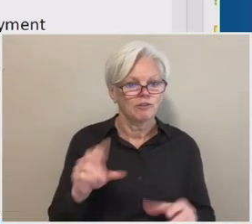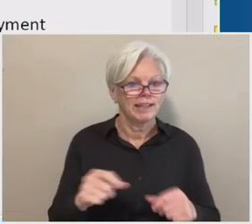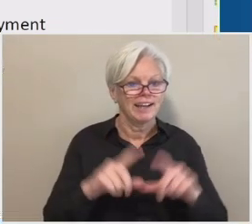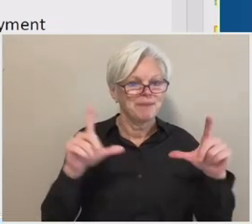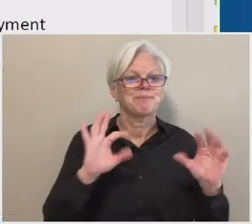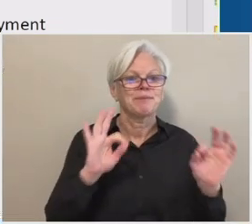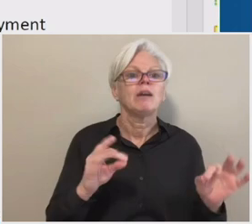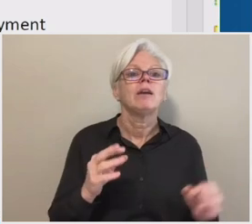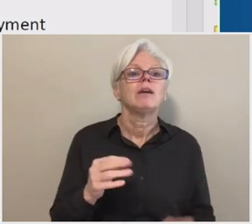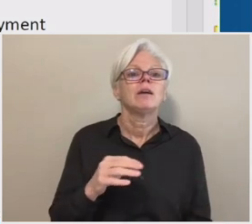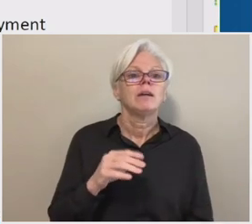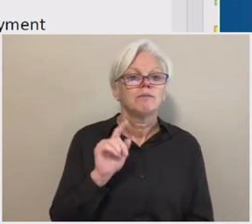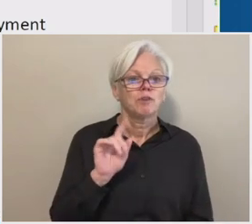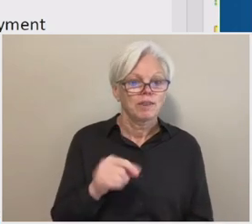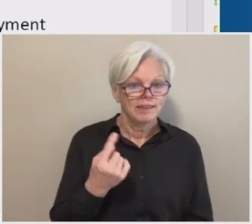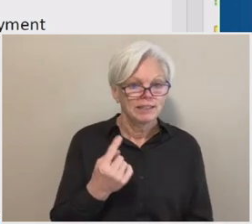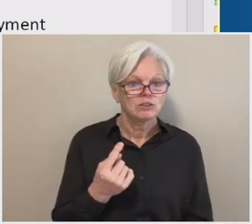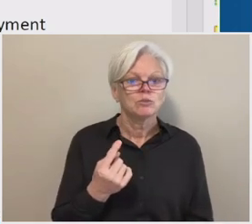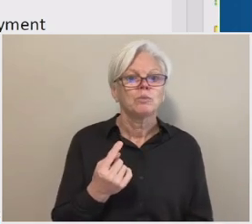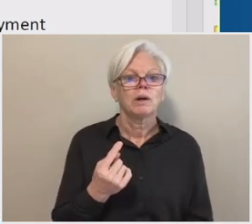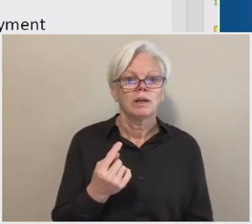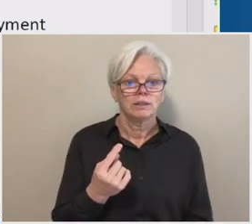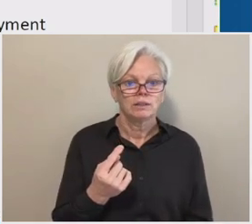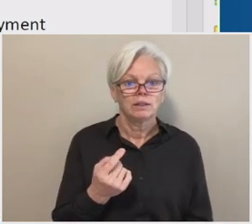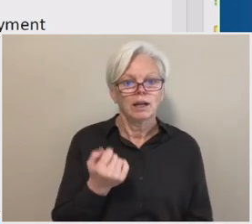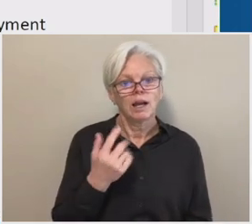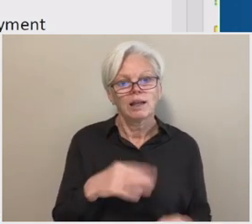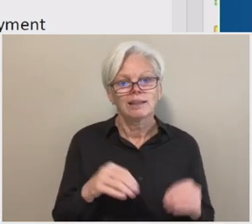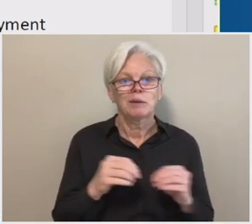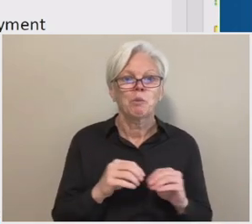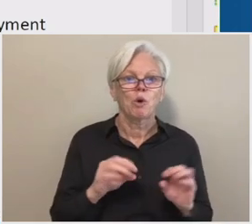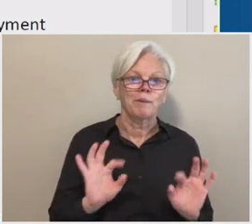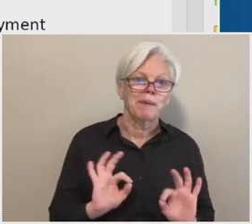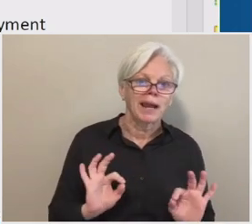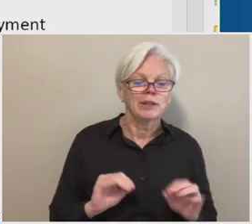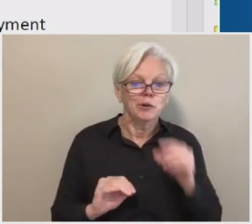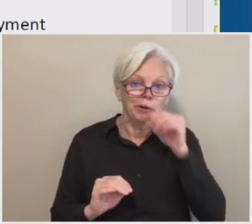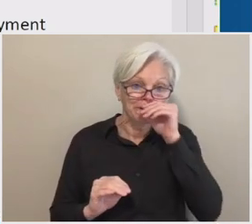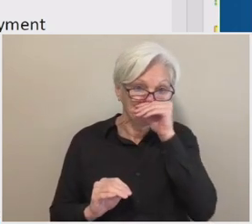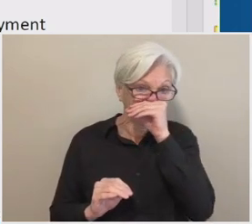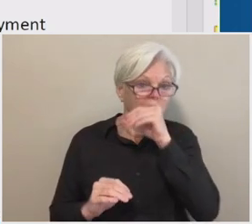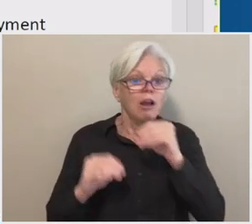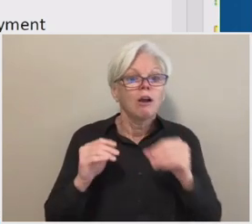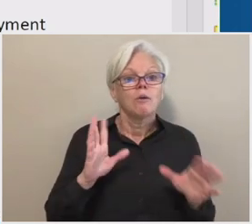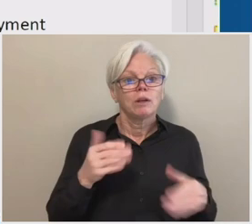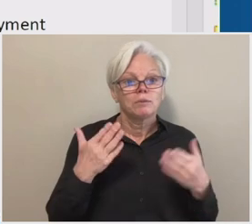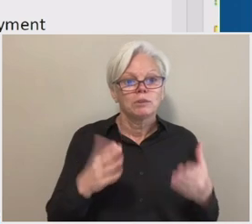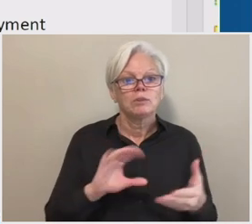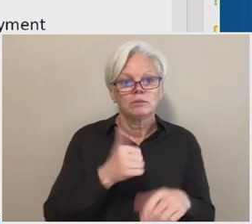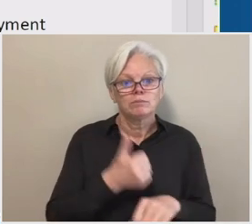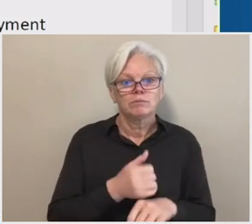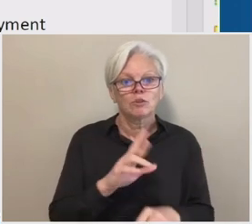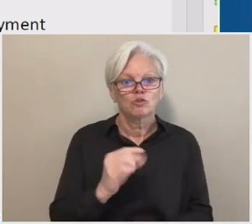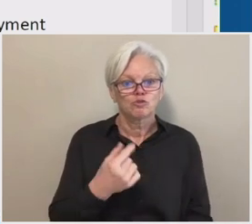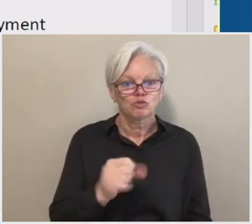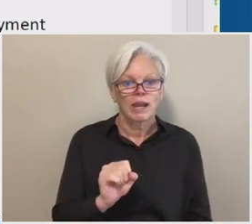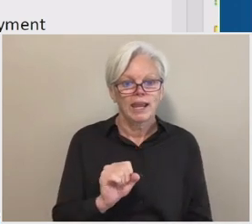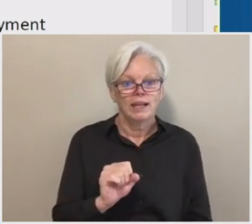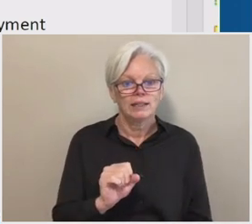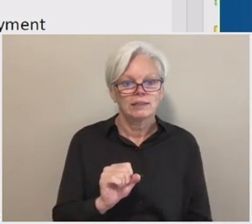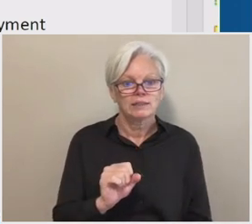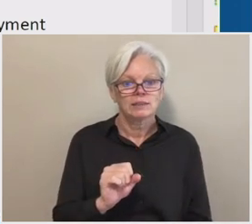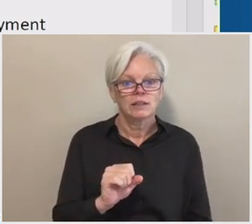item, uh, this is, uh, probably a little bit more minor. We propose to codify into regulation, uh, some very, very